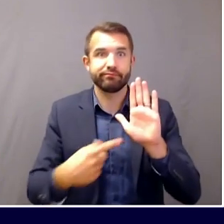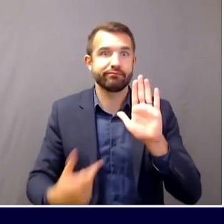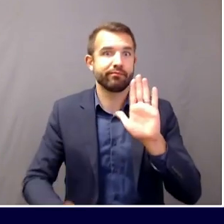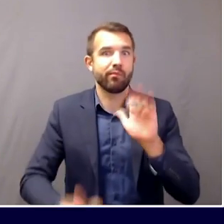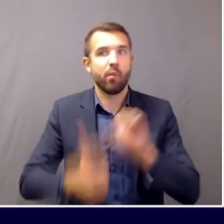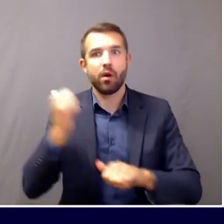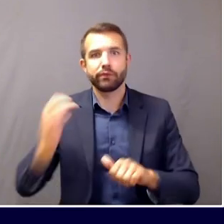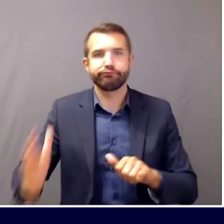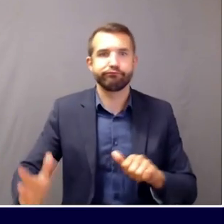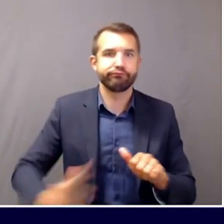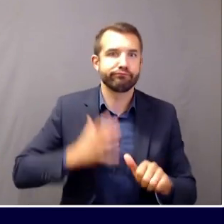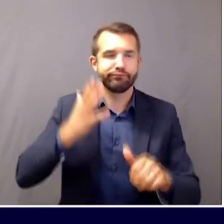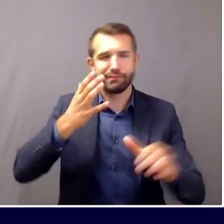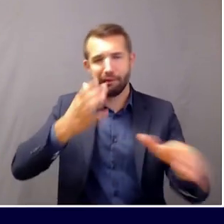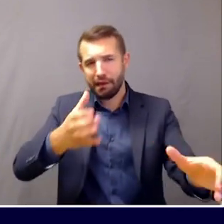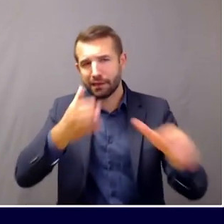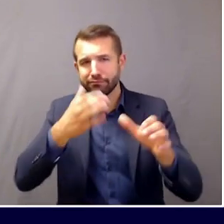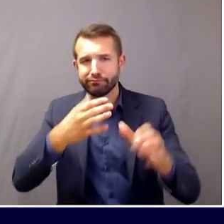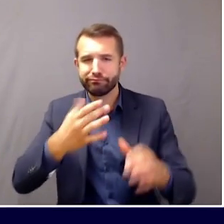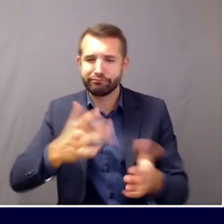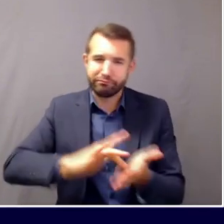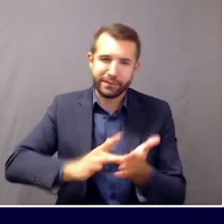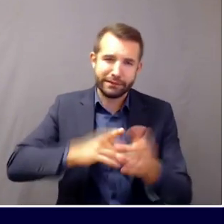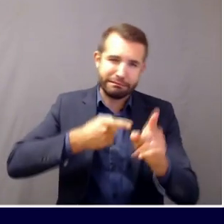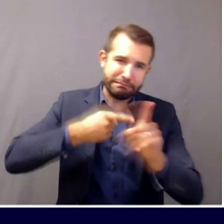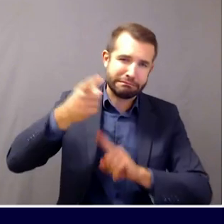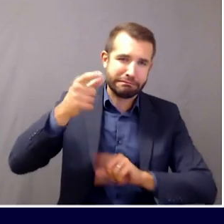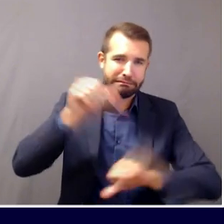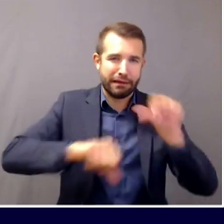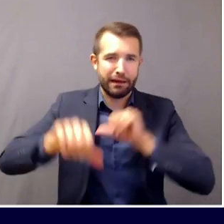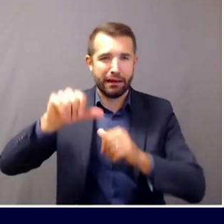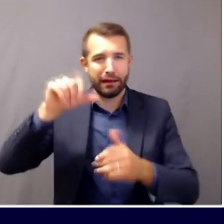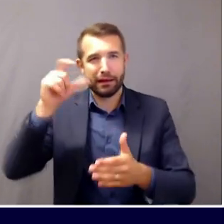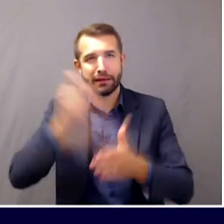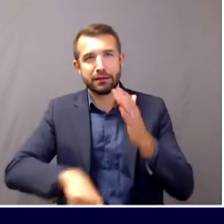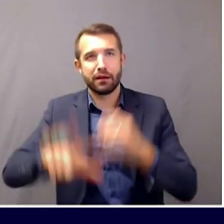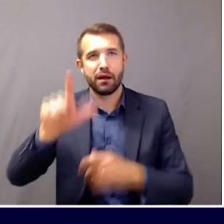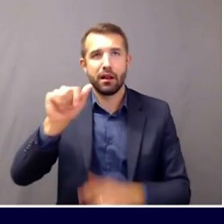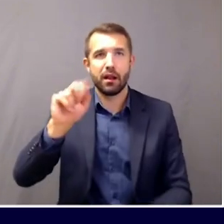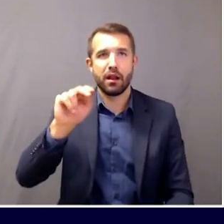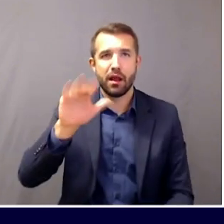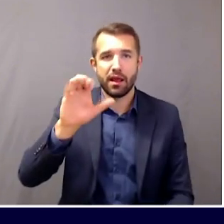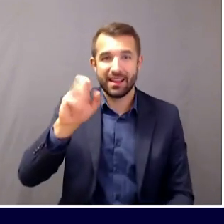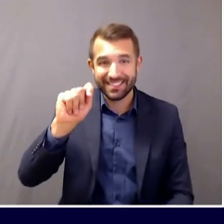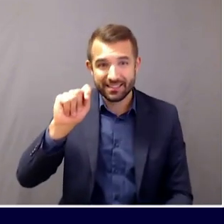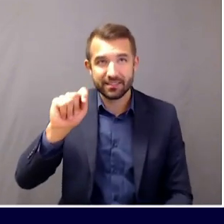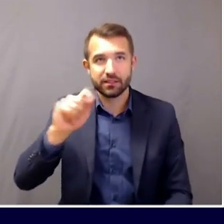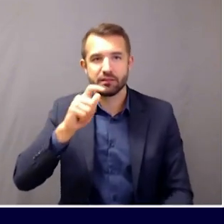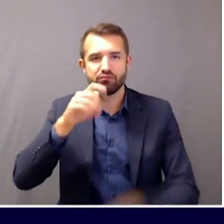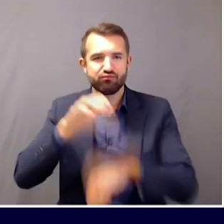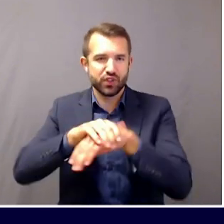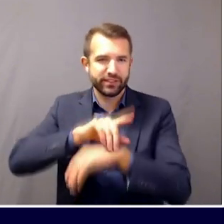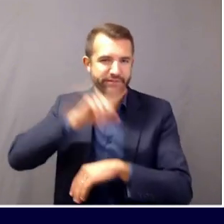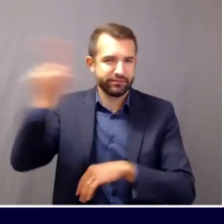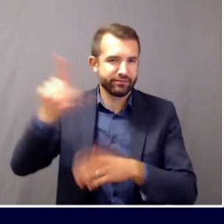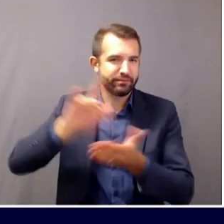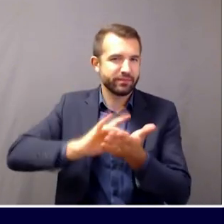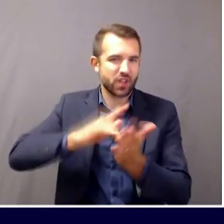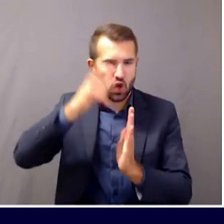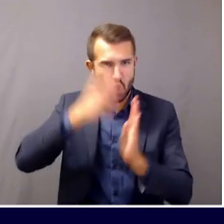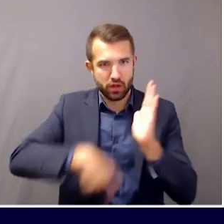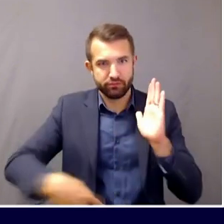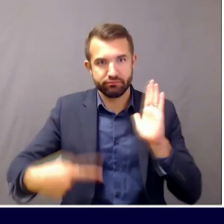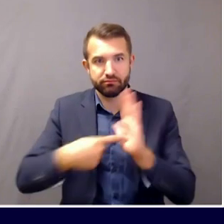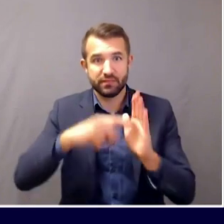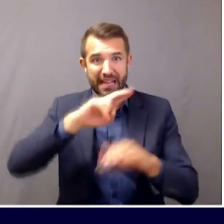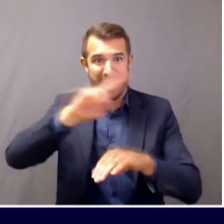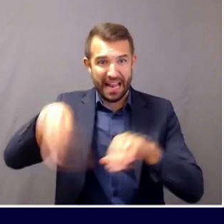and scientific journals in the world, like the Lancet, the British Medical Journal, Nature and Science. So this is not something